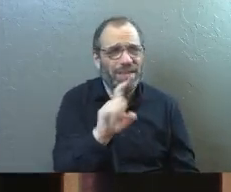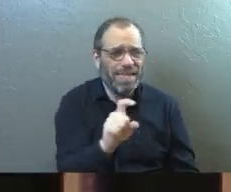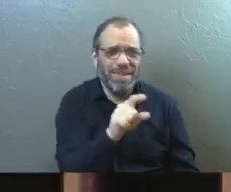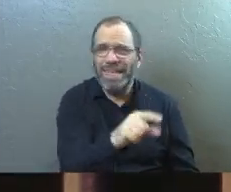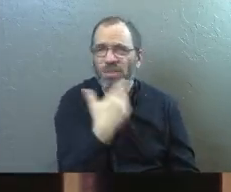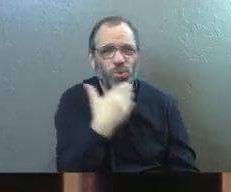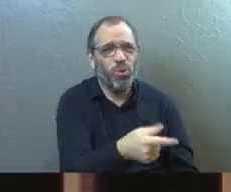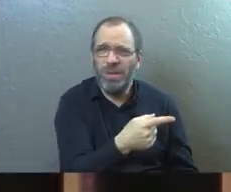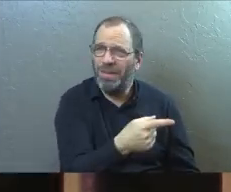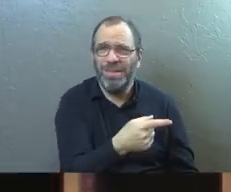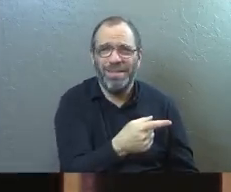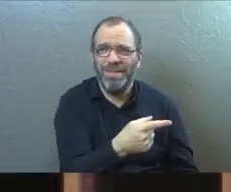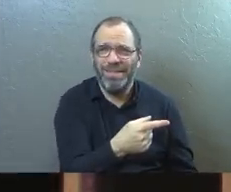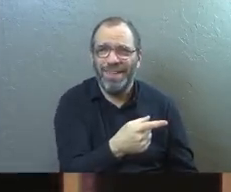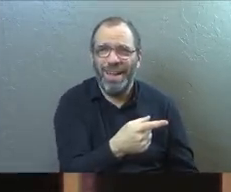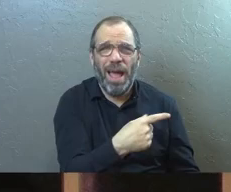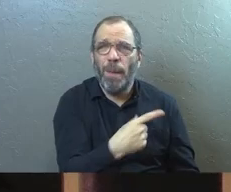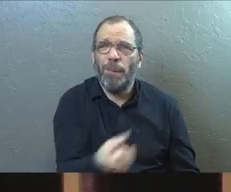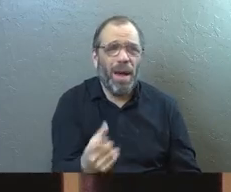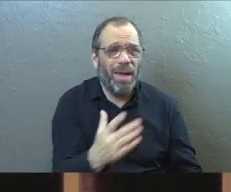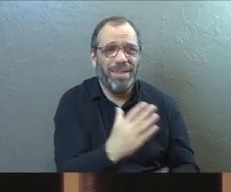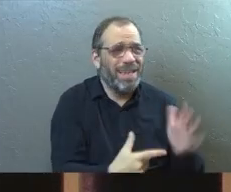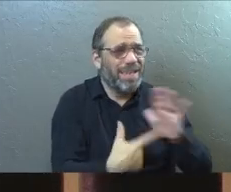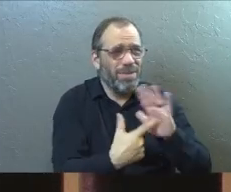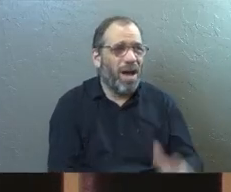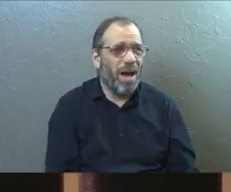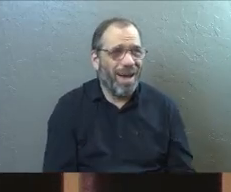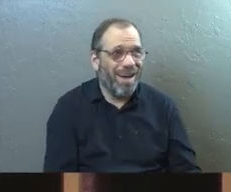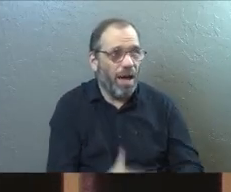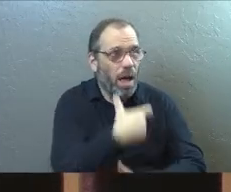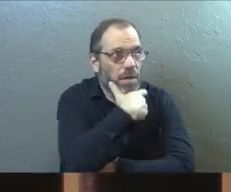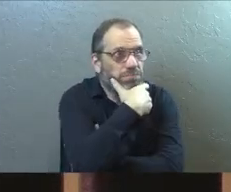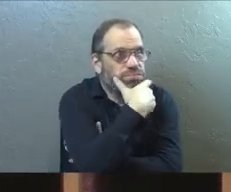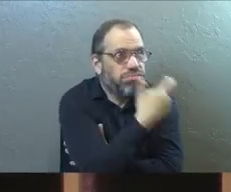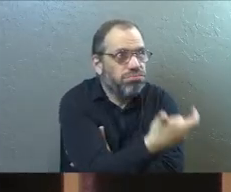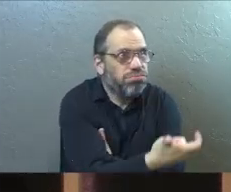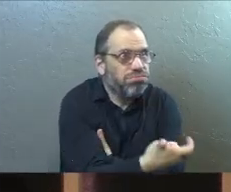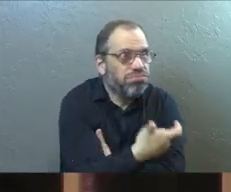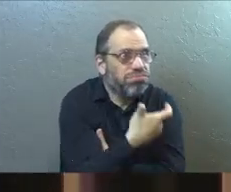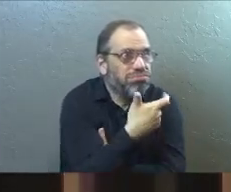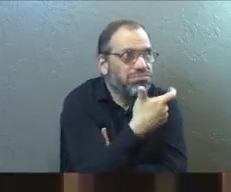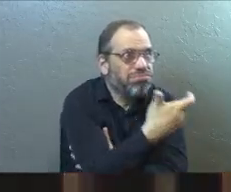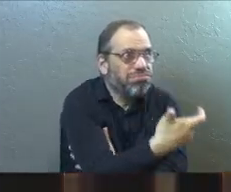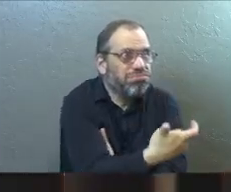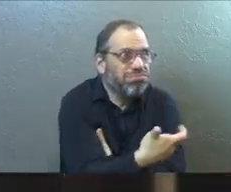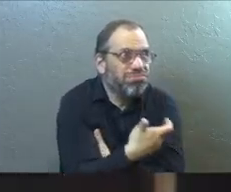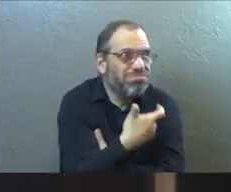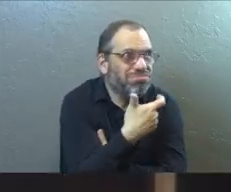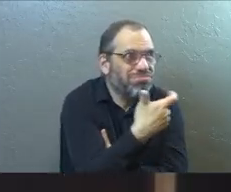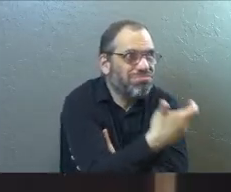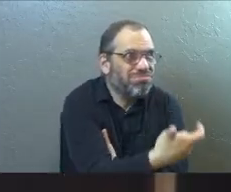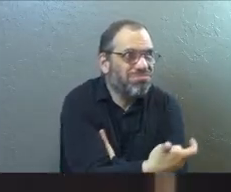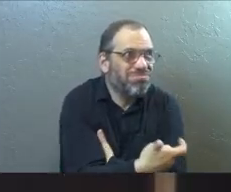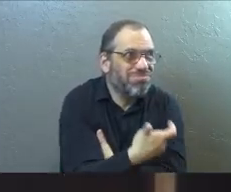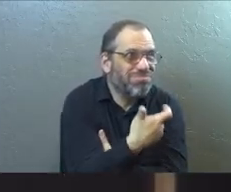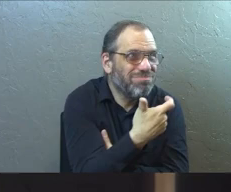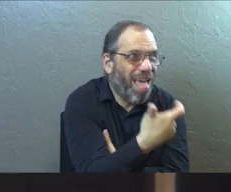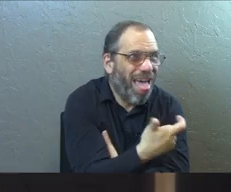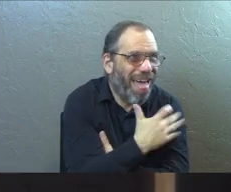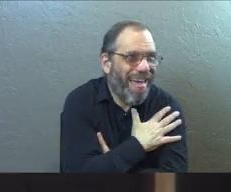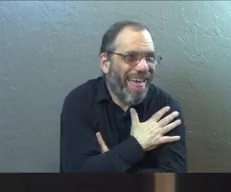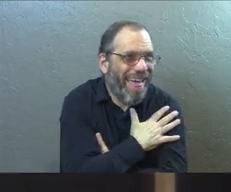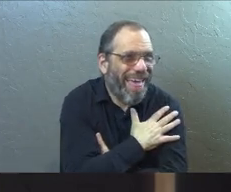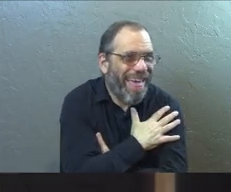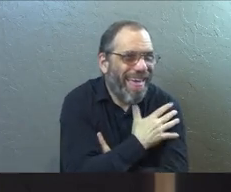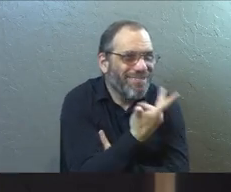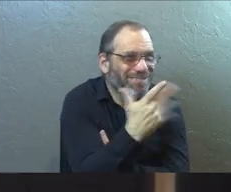Netflix is great. But man, there's some shows we can just spend too much time on. And I come away and I feel distant from Jesus.